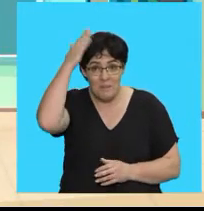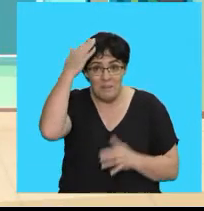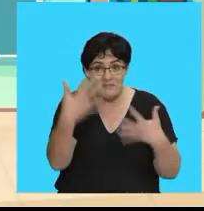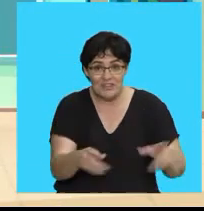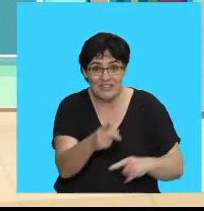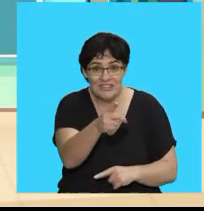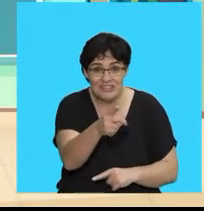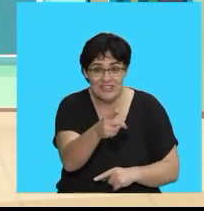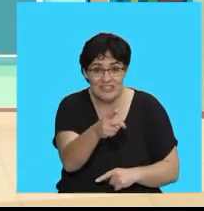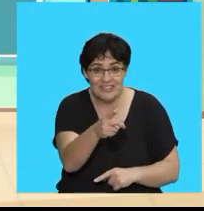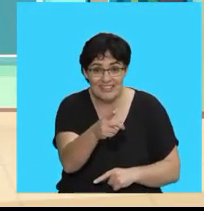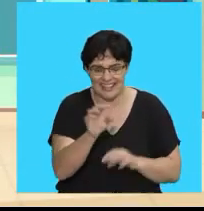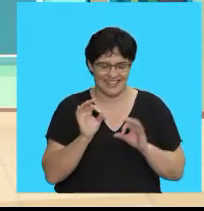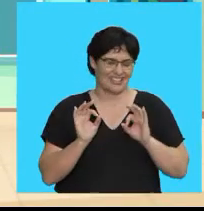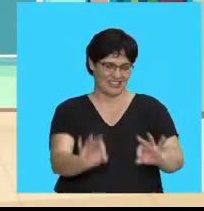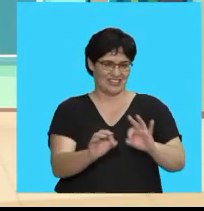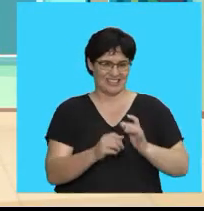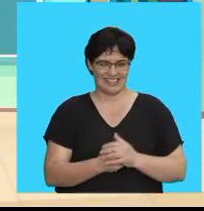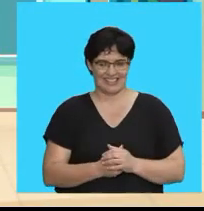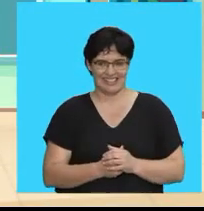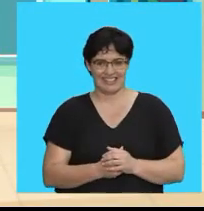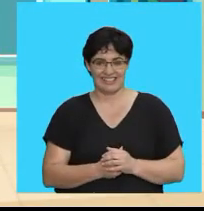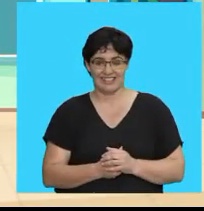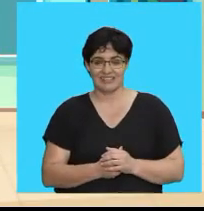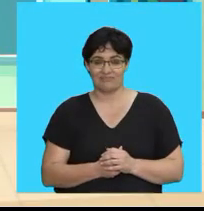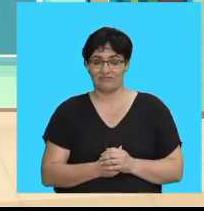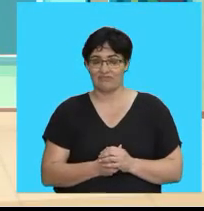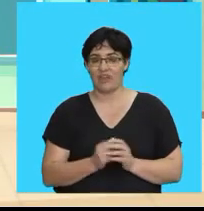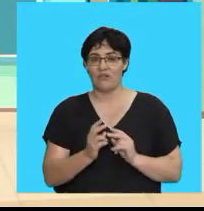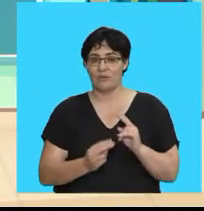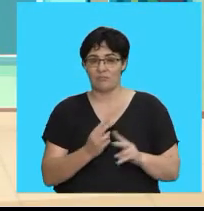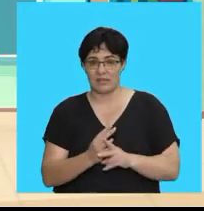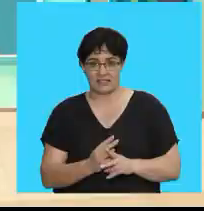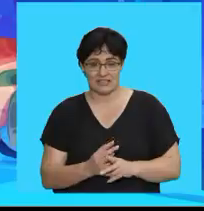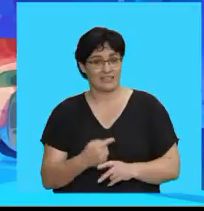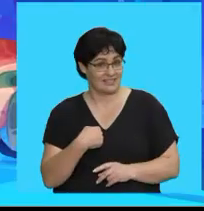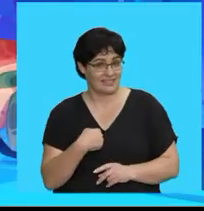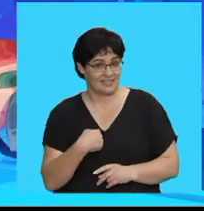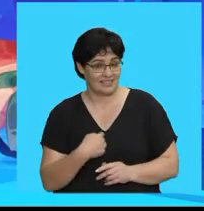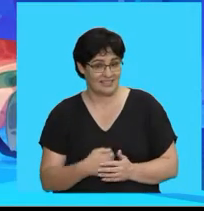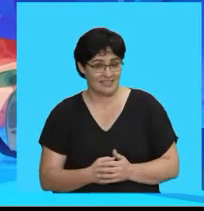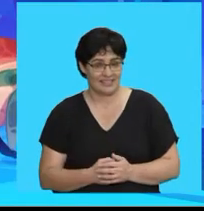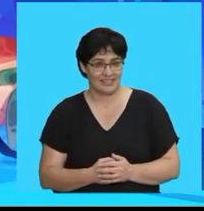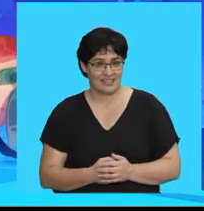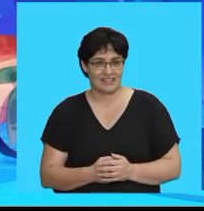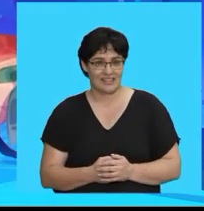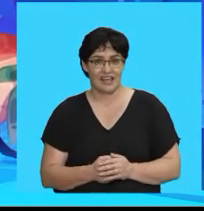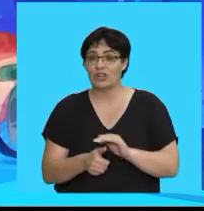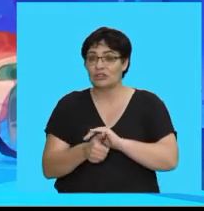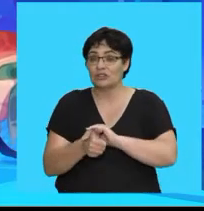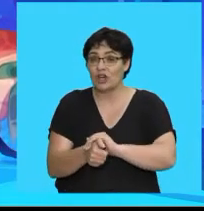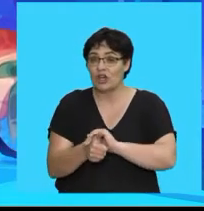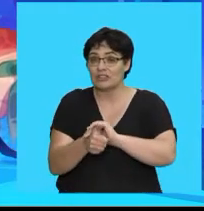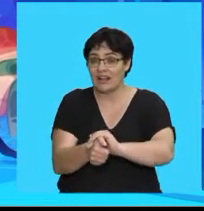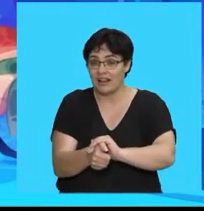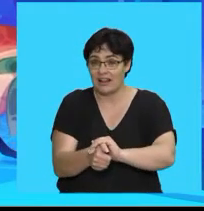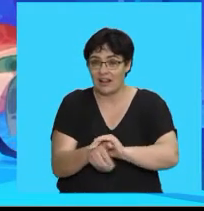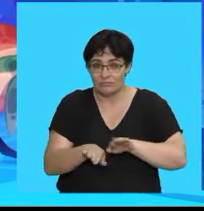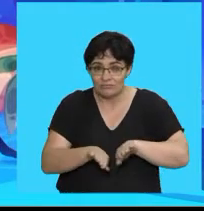touch your head? Good Repeat after me A turtle swims